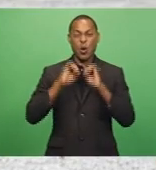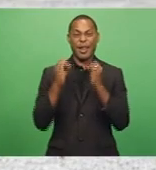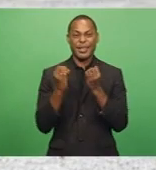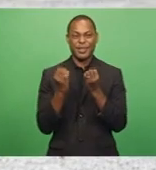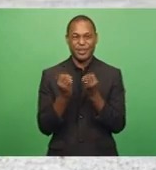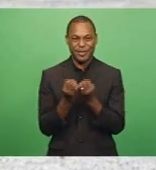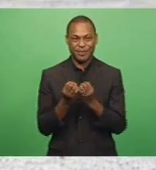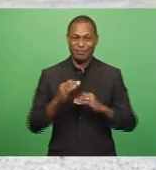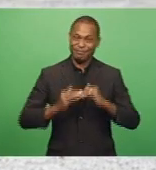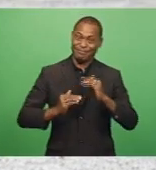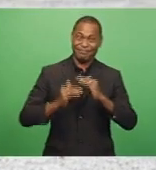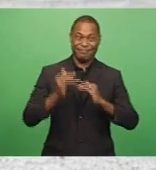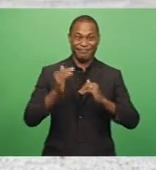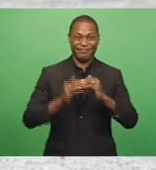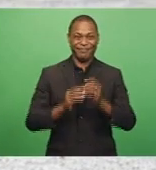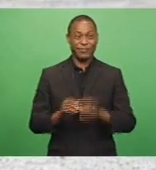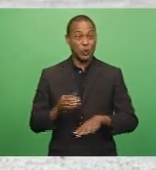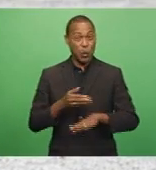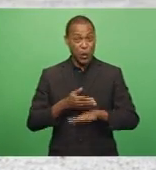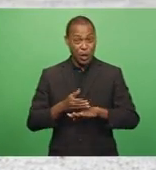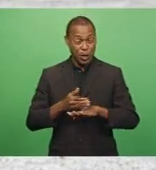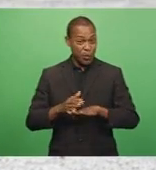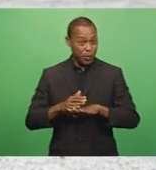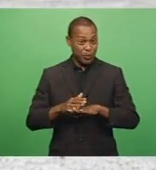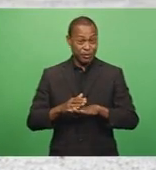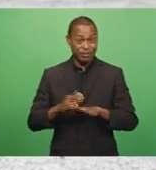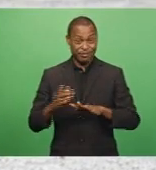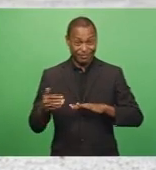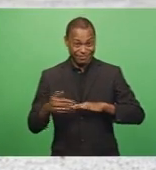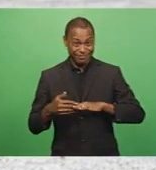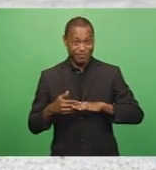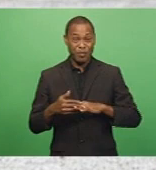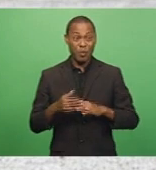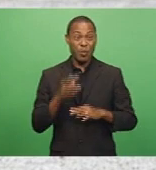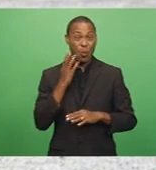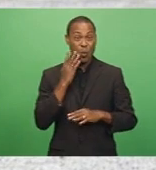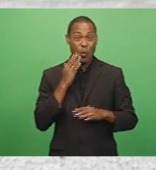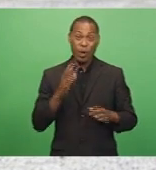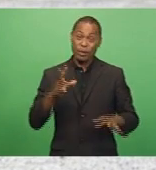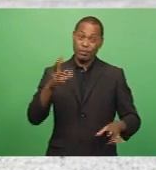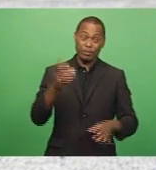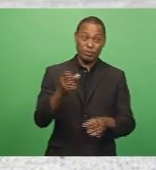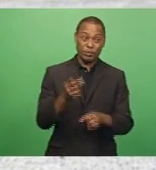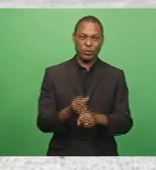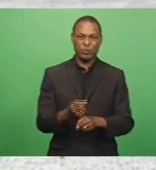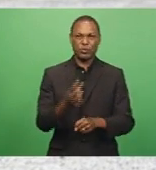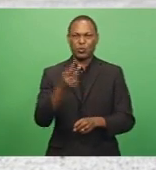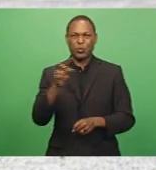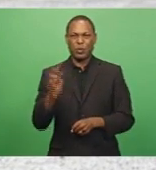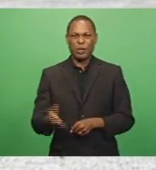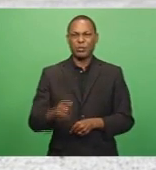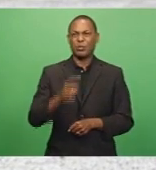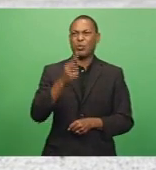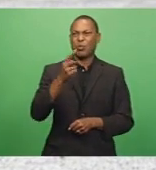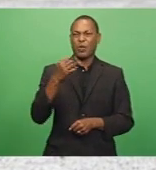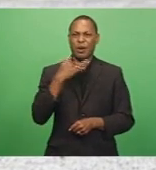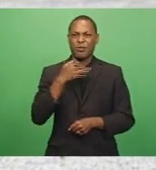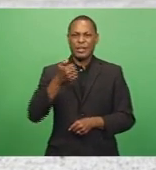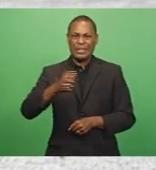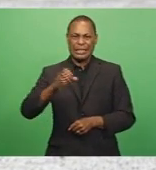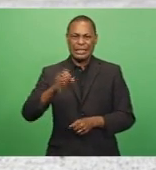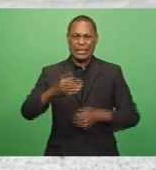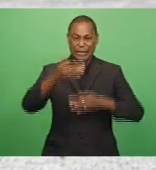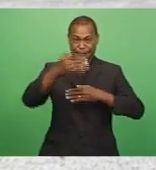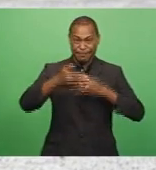This new yard, once completed, will be able to hold an additional 1,260 containers as the Lotoka